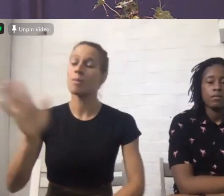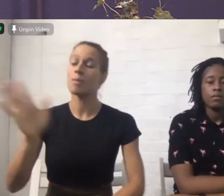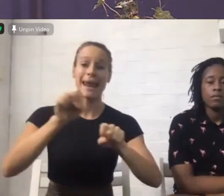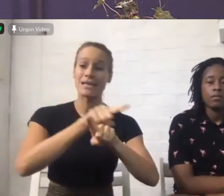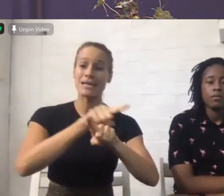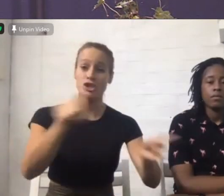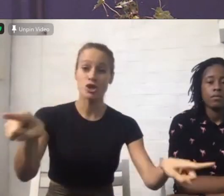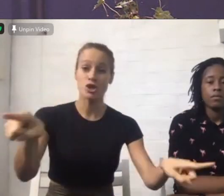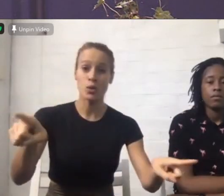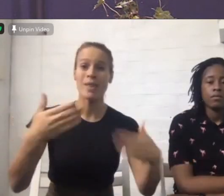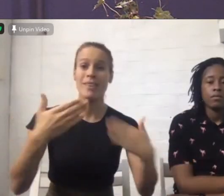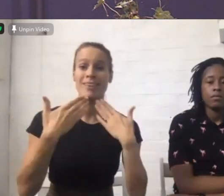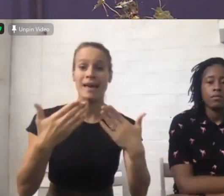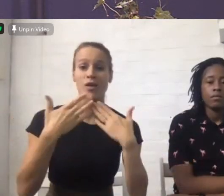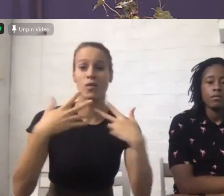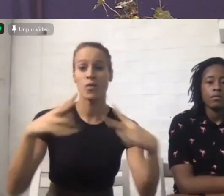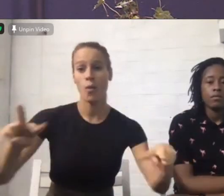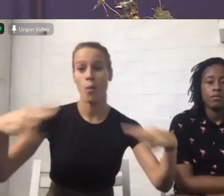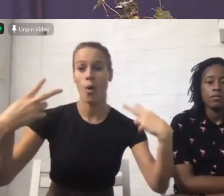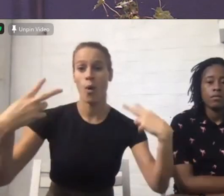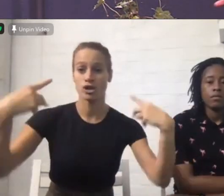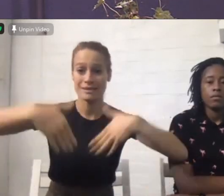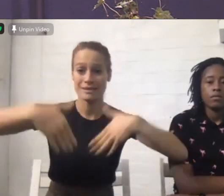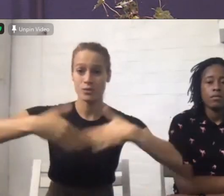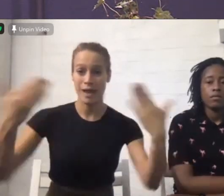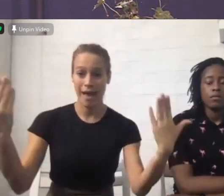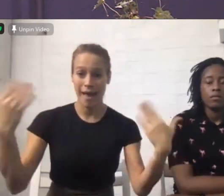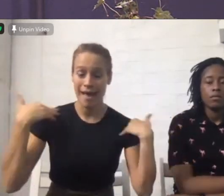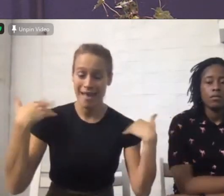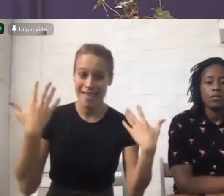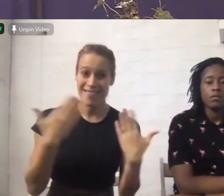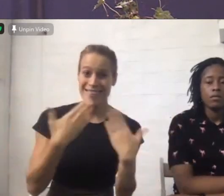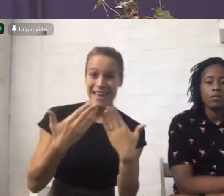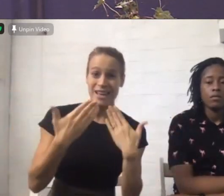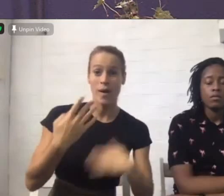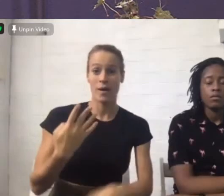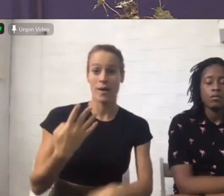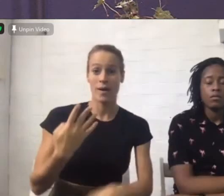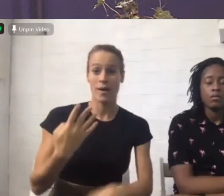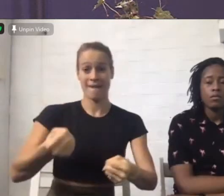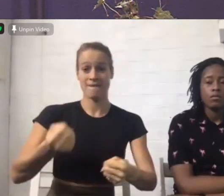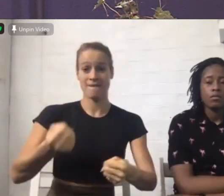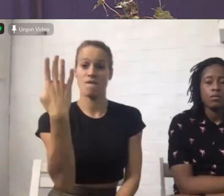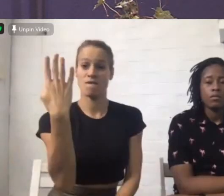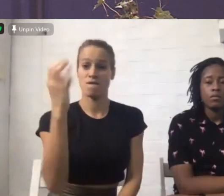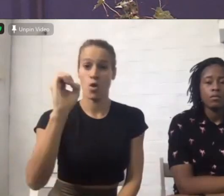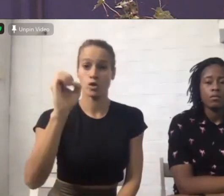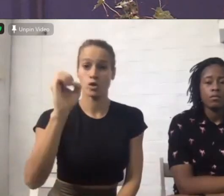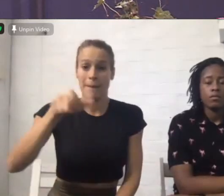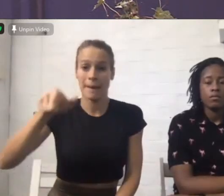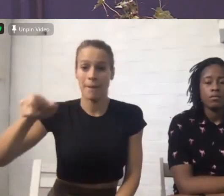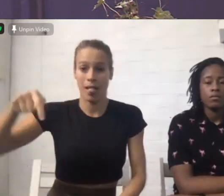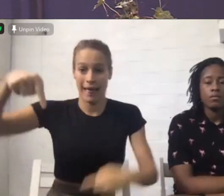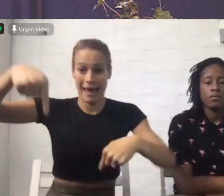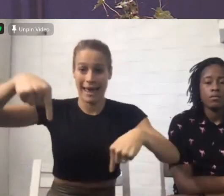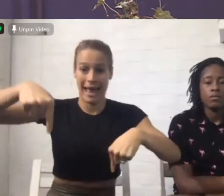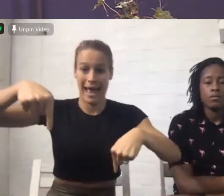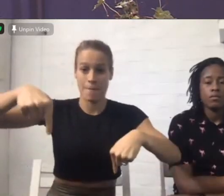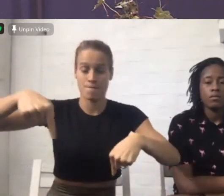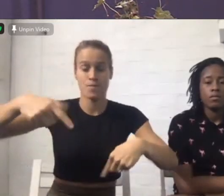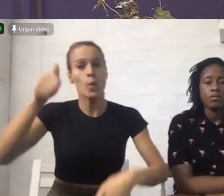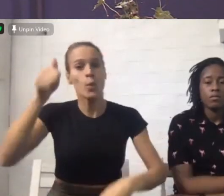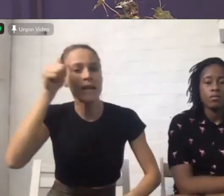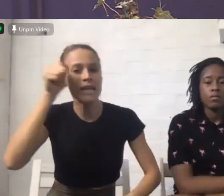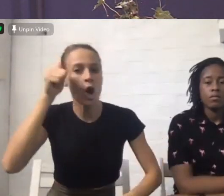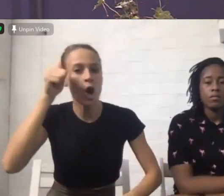today thank you for being here we've got 40 people in the room we're going to nudge it up we know our capacity we know our safe